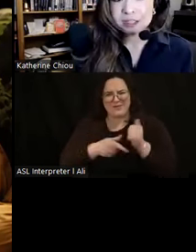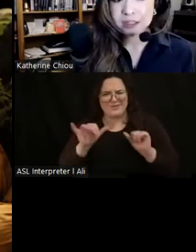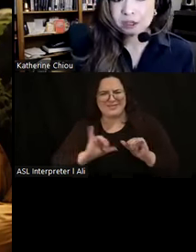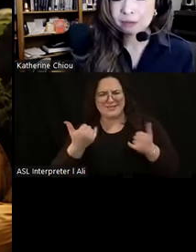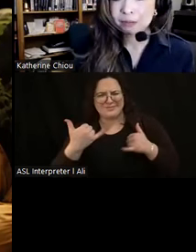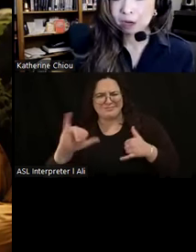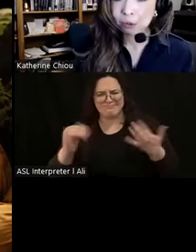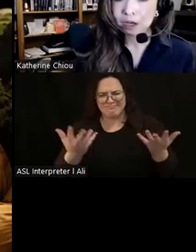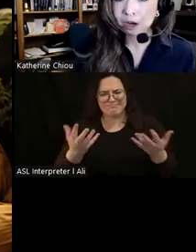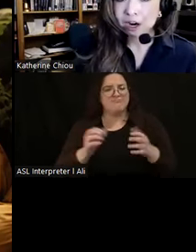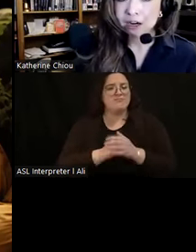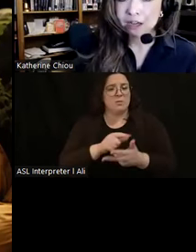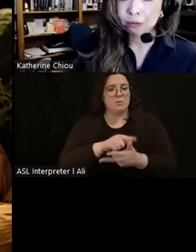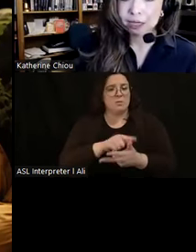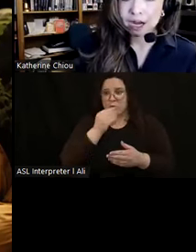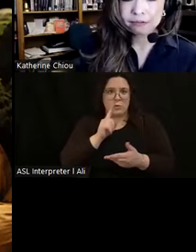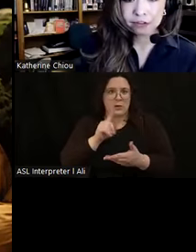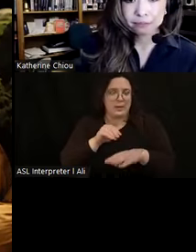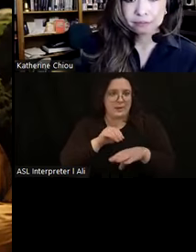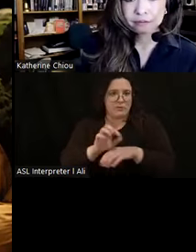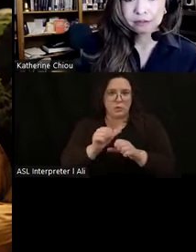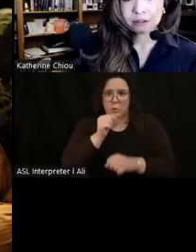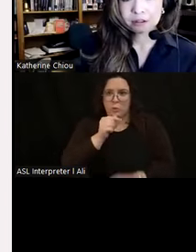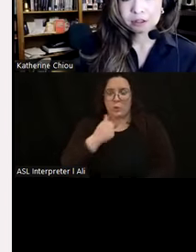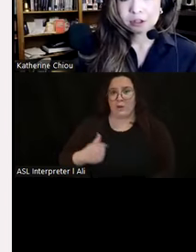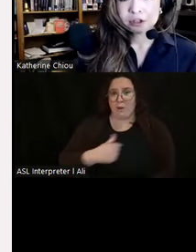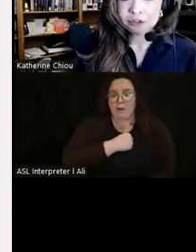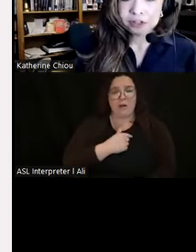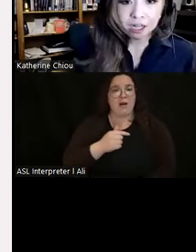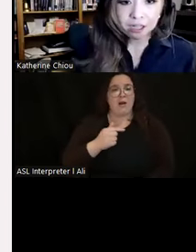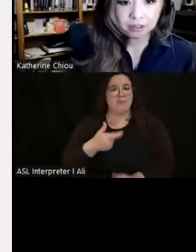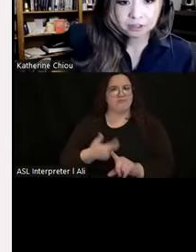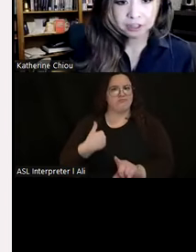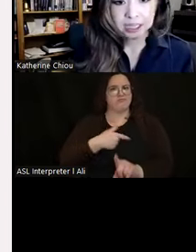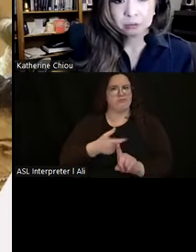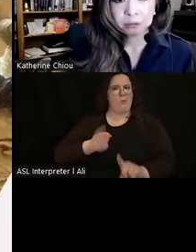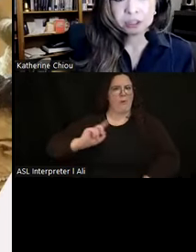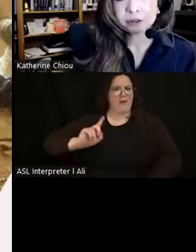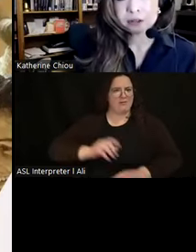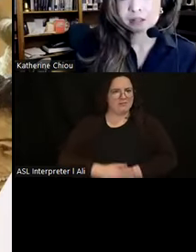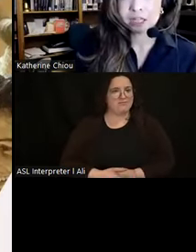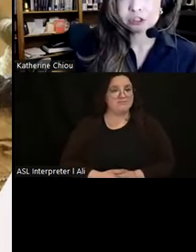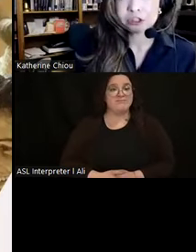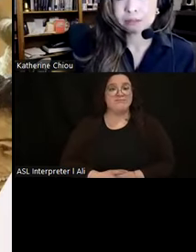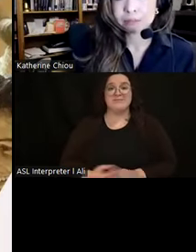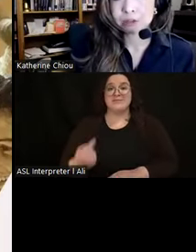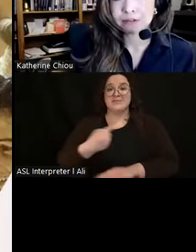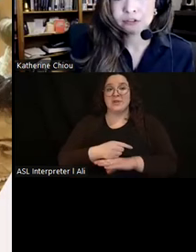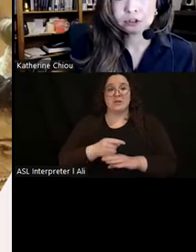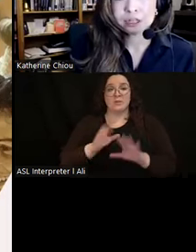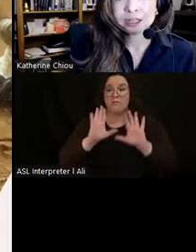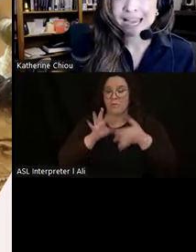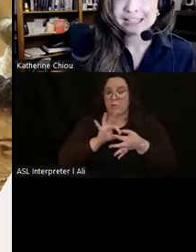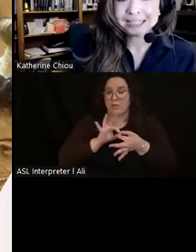food can tell us so much about who we are and where we come from. So for this culinary tale, we're going to focus on the relationship between